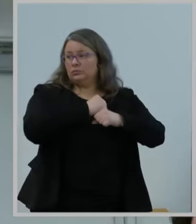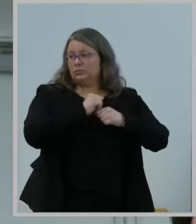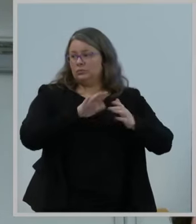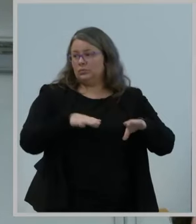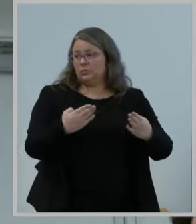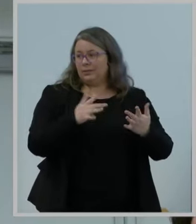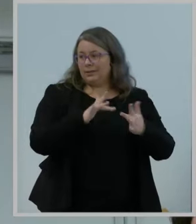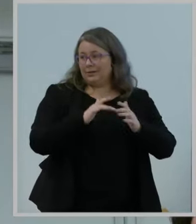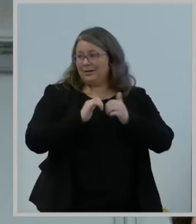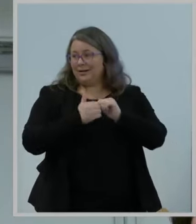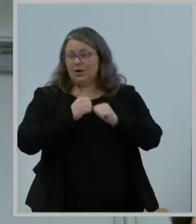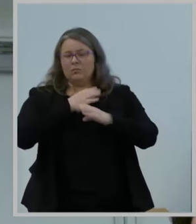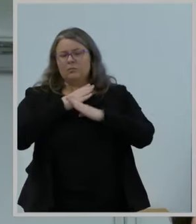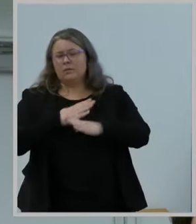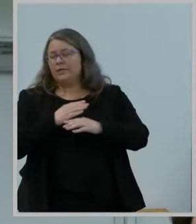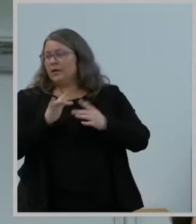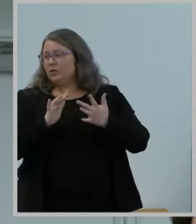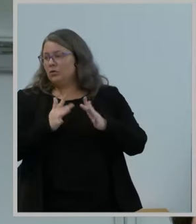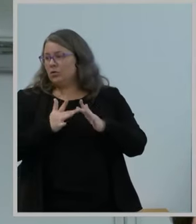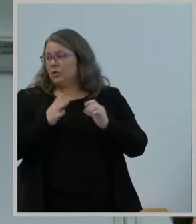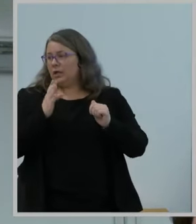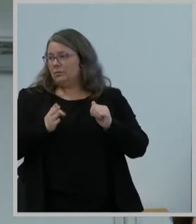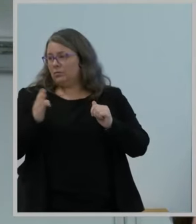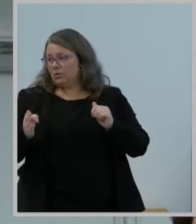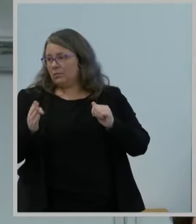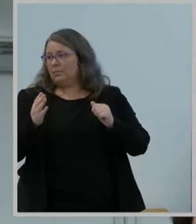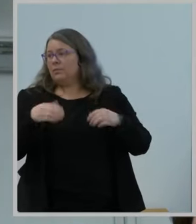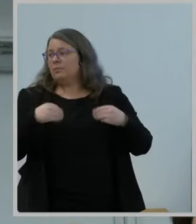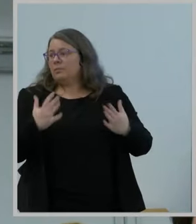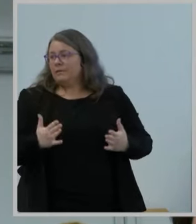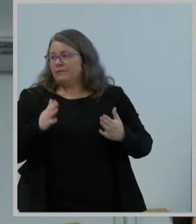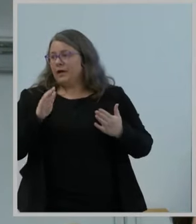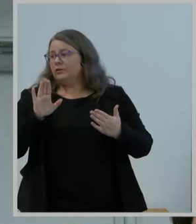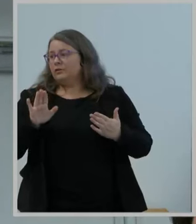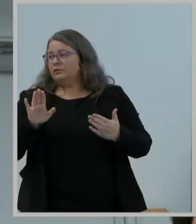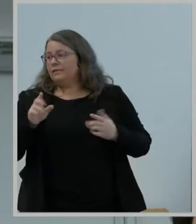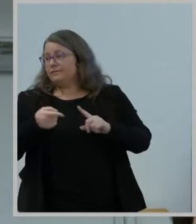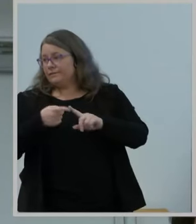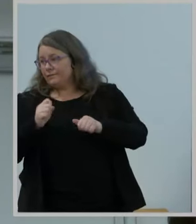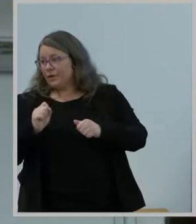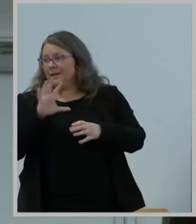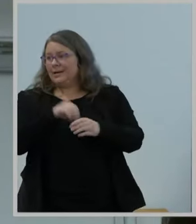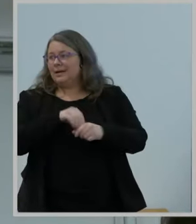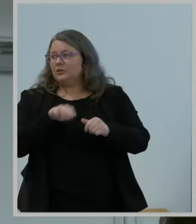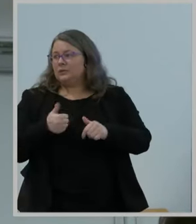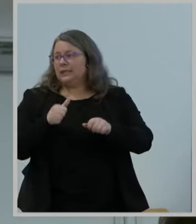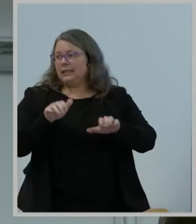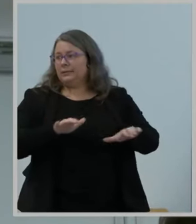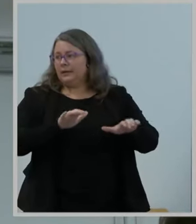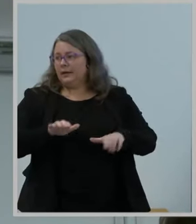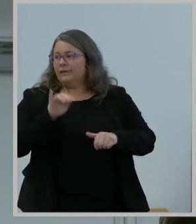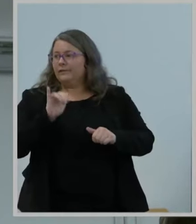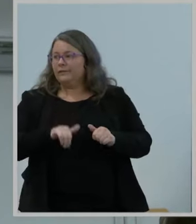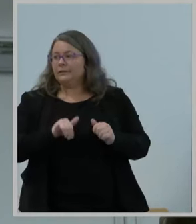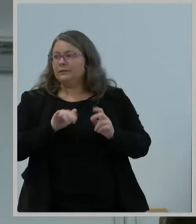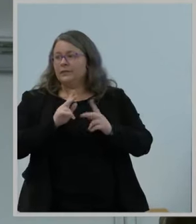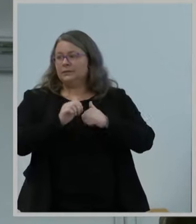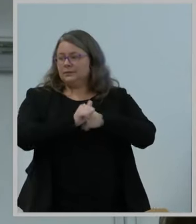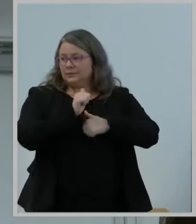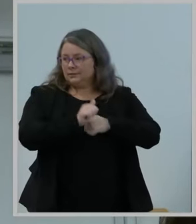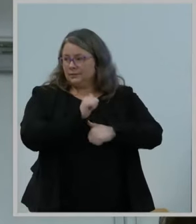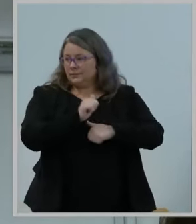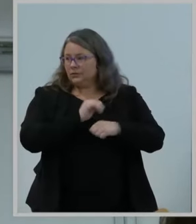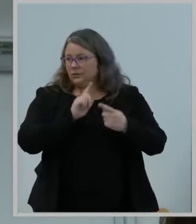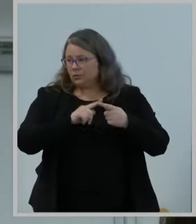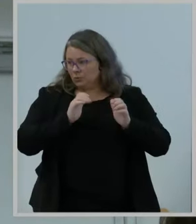service providers from engaging in practices harmful to consumers, competition, and public safety, including proposing to restore